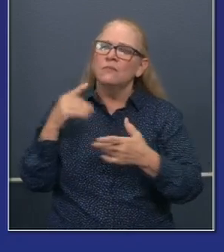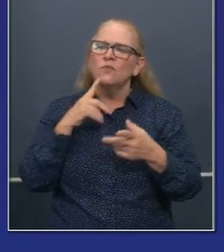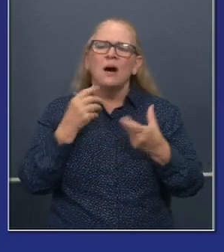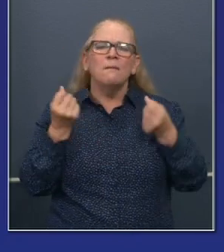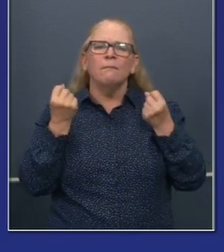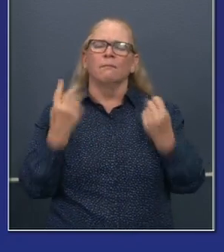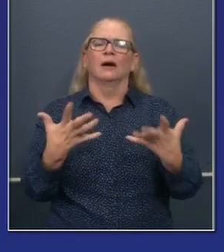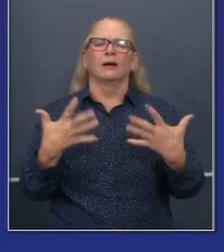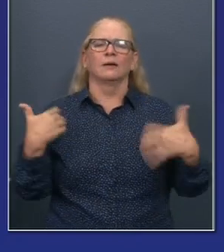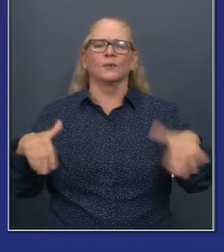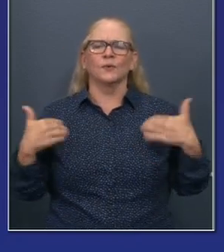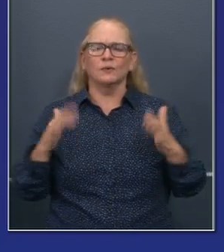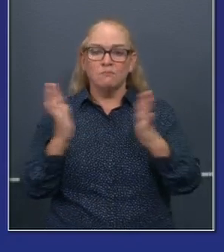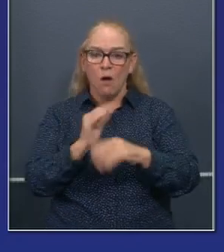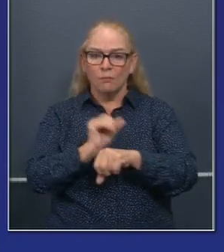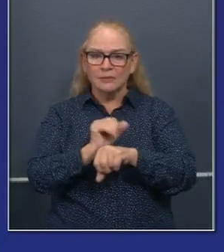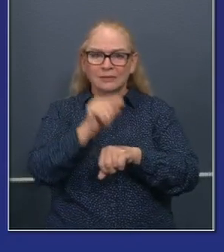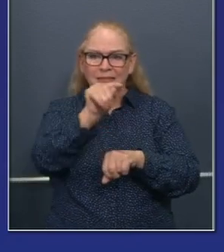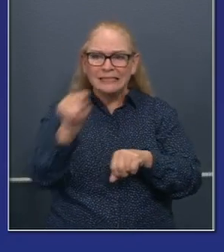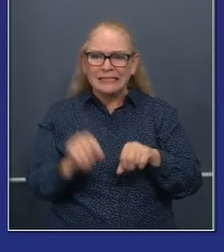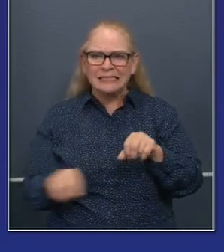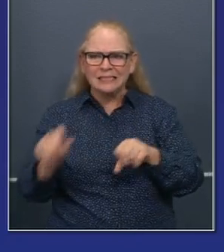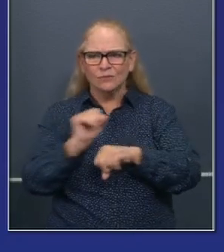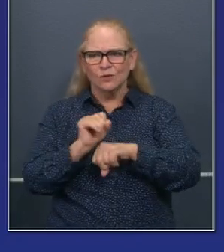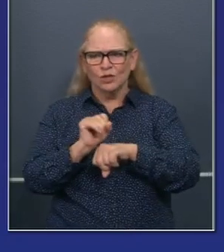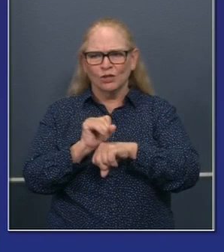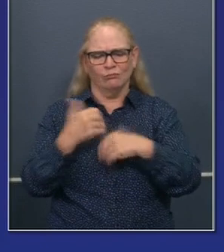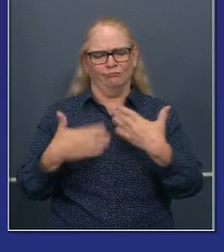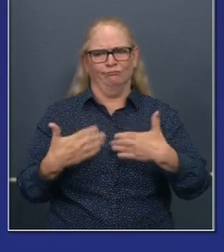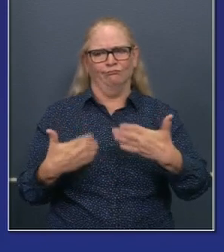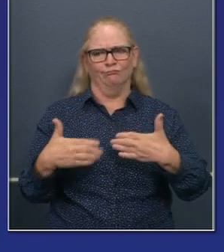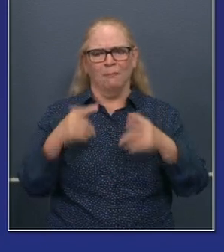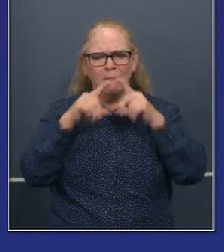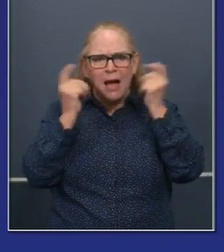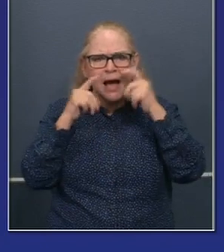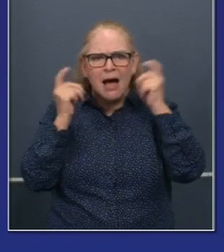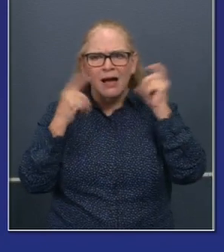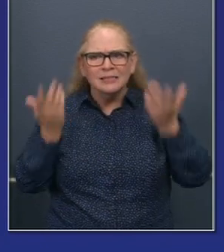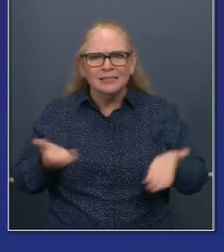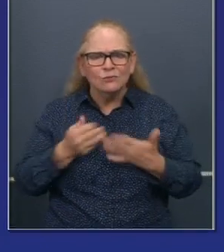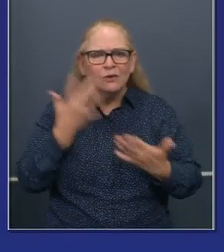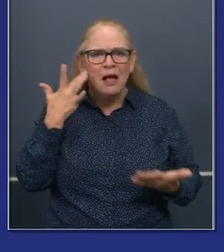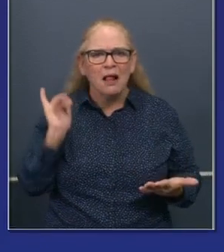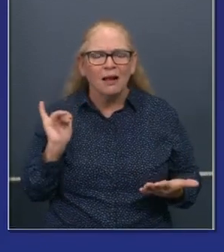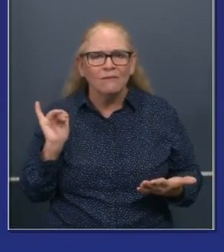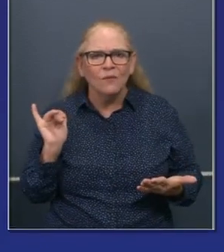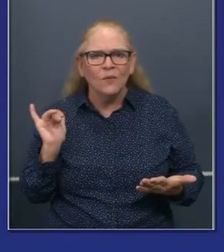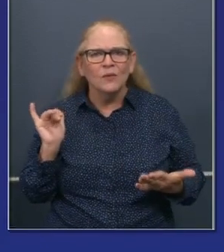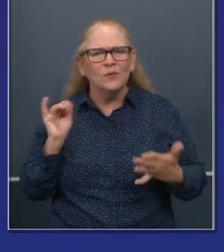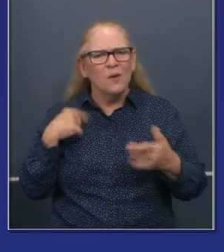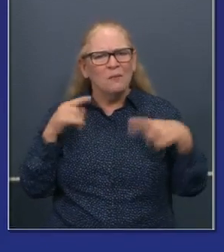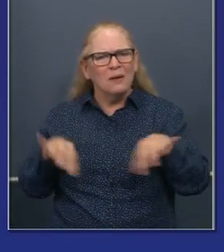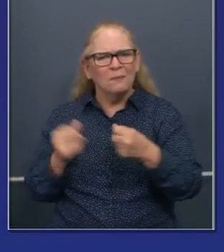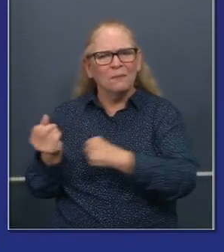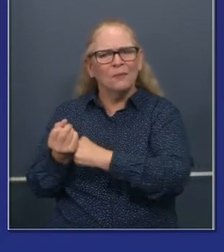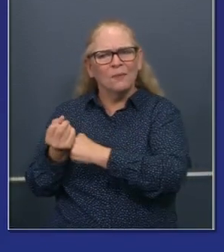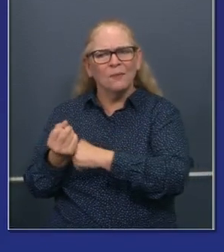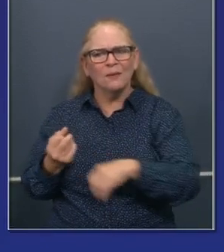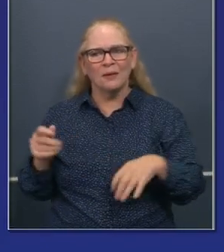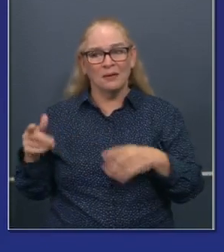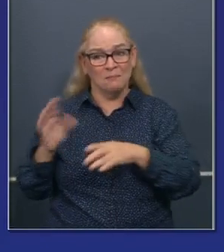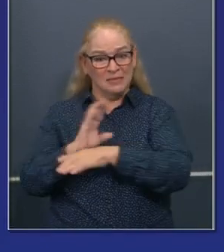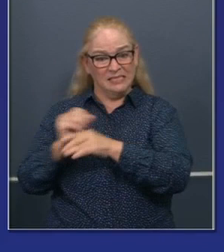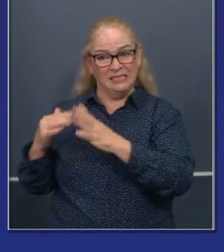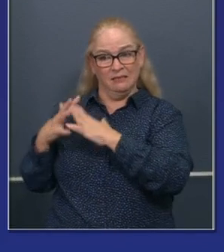PPE, including N95 masks that we are actually purchasing from a business in Santa Clara, California,